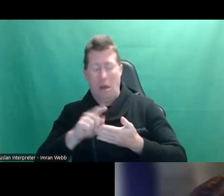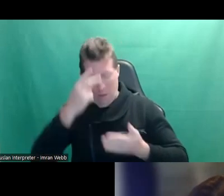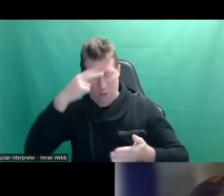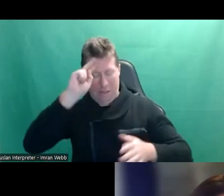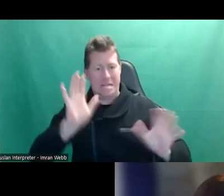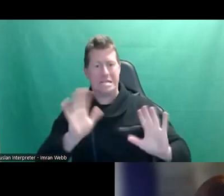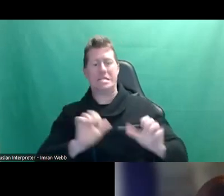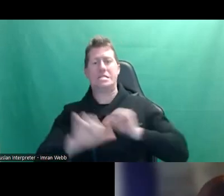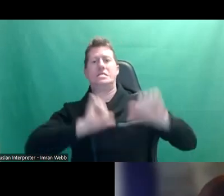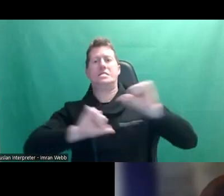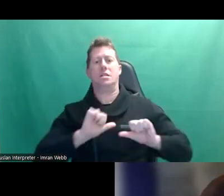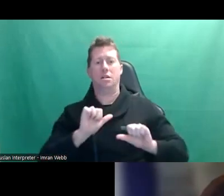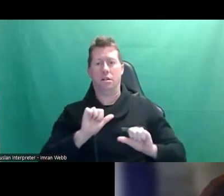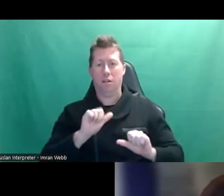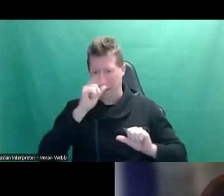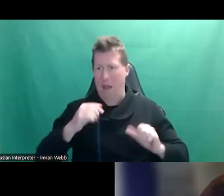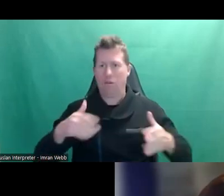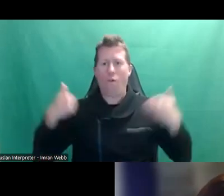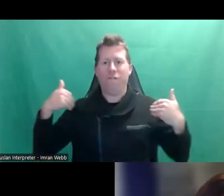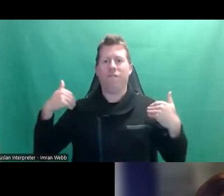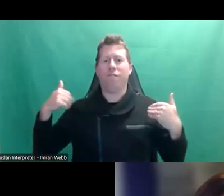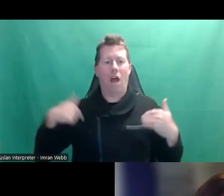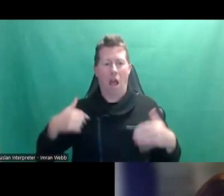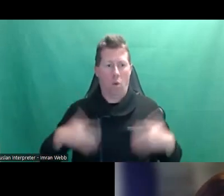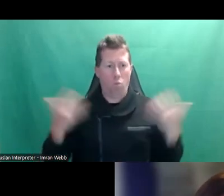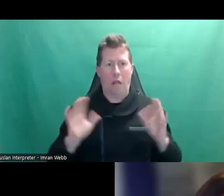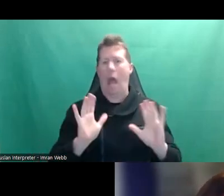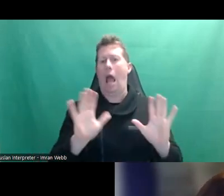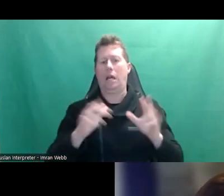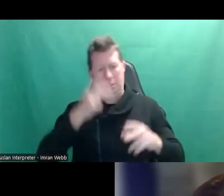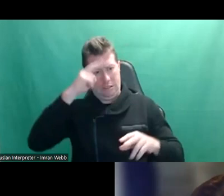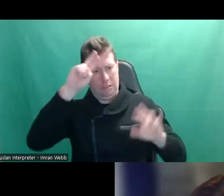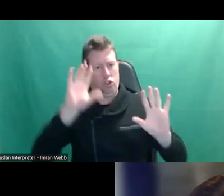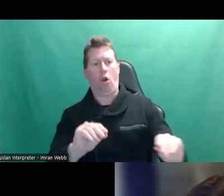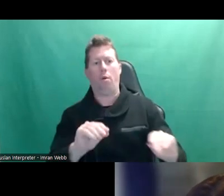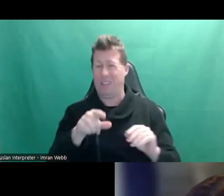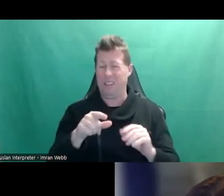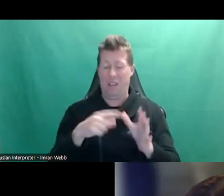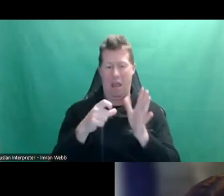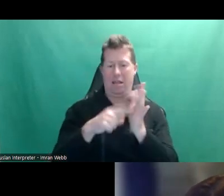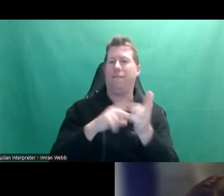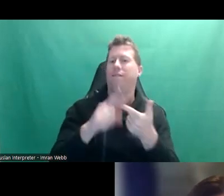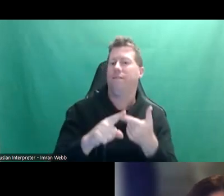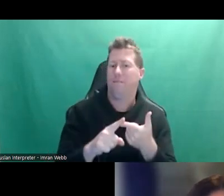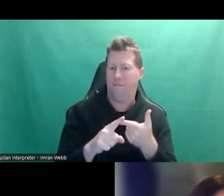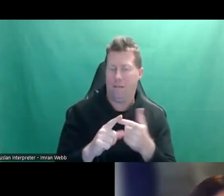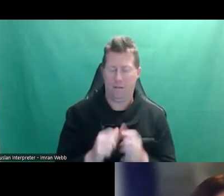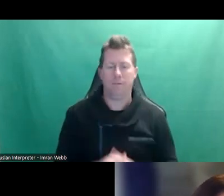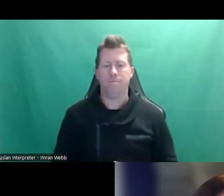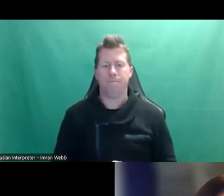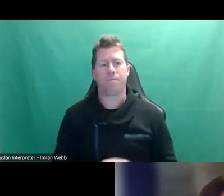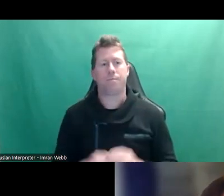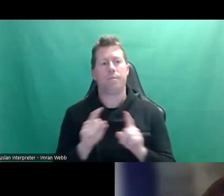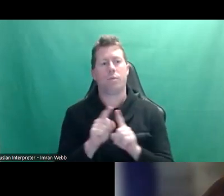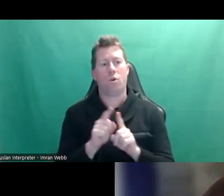It can be withdrawn at any time. So it's really very, it's a very active process. And then finally, but not